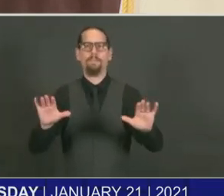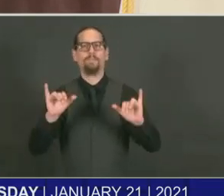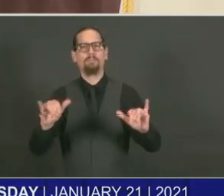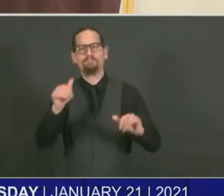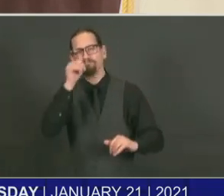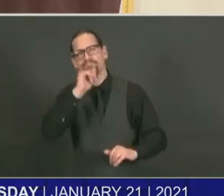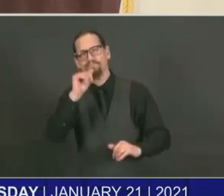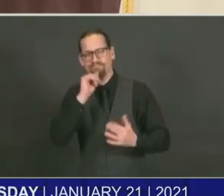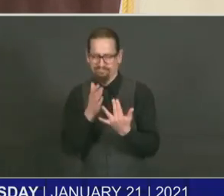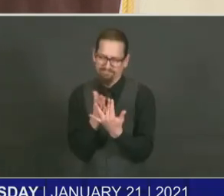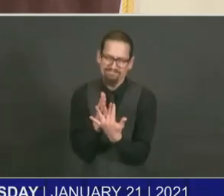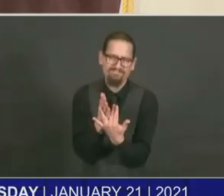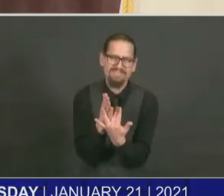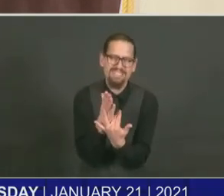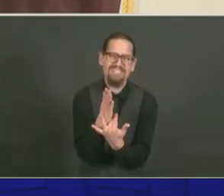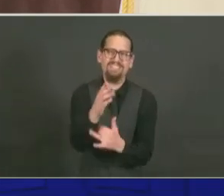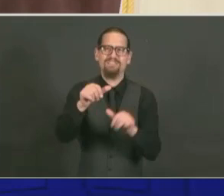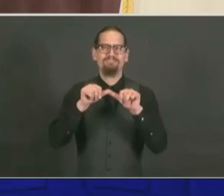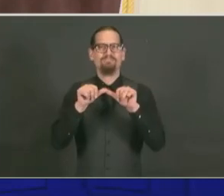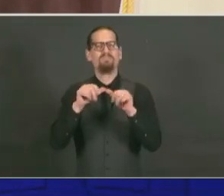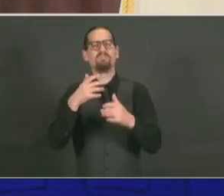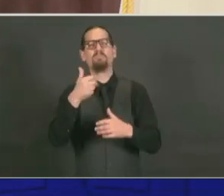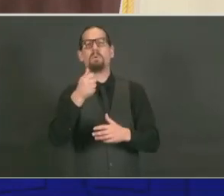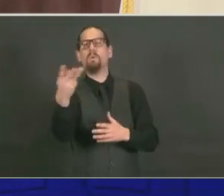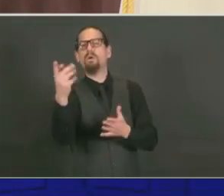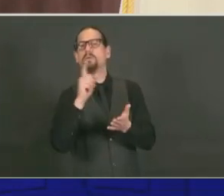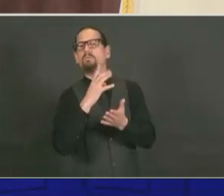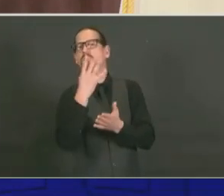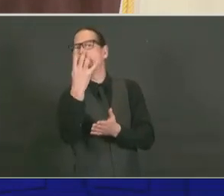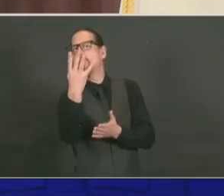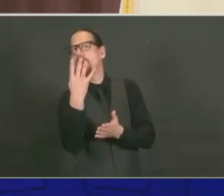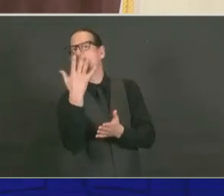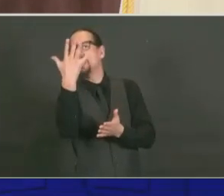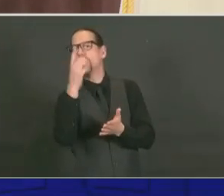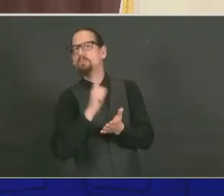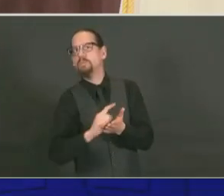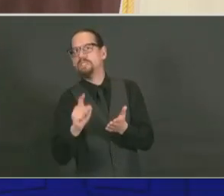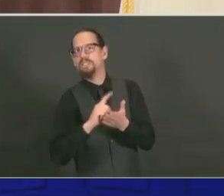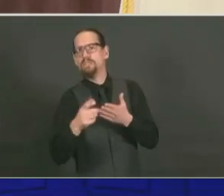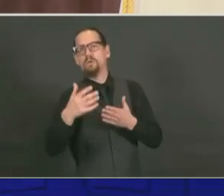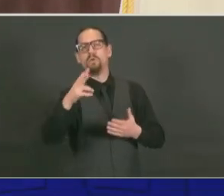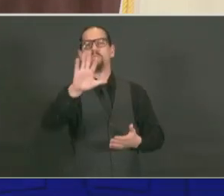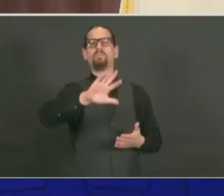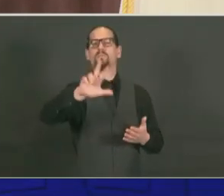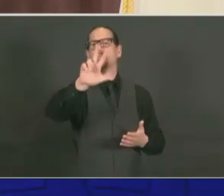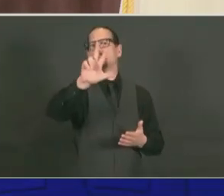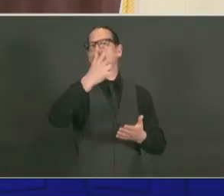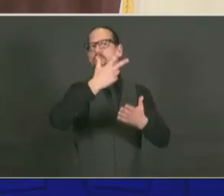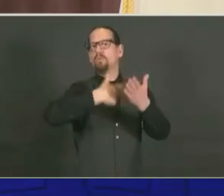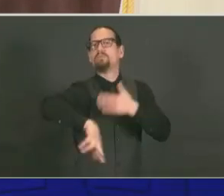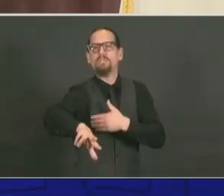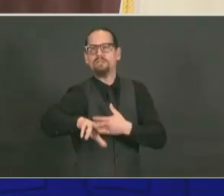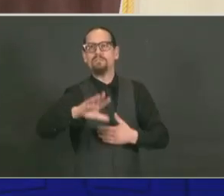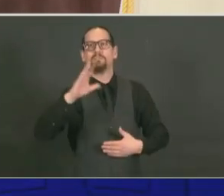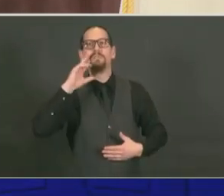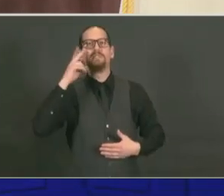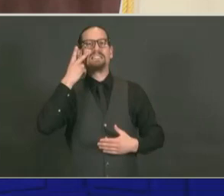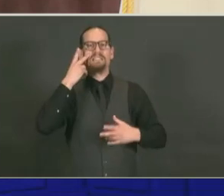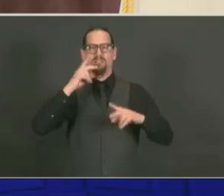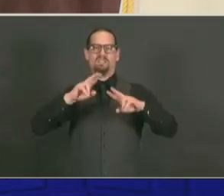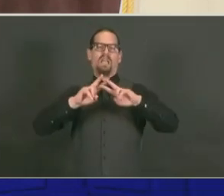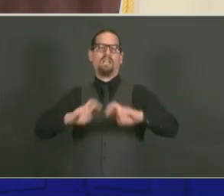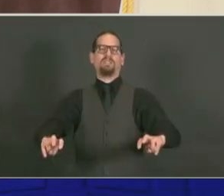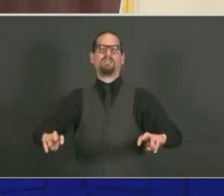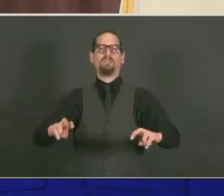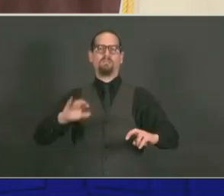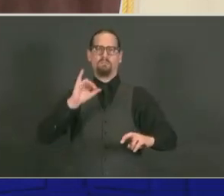next several weeks, and then in the next three weeks, we can come back and assess how we have done and what could be next steps